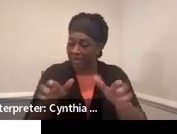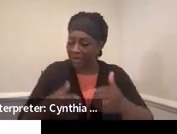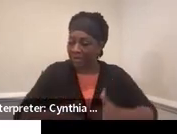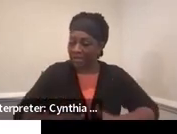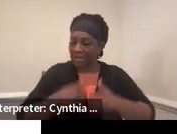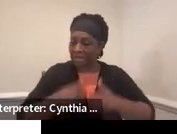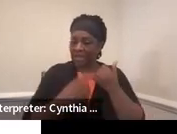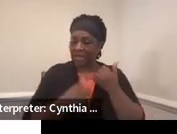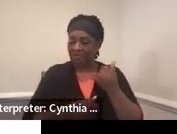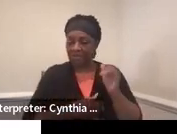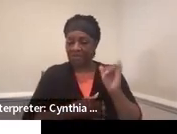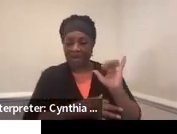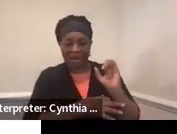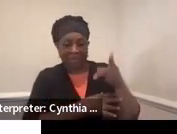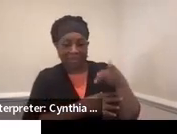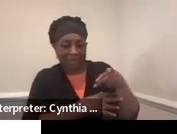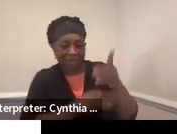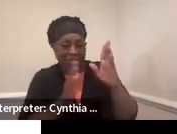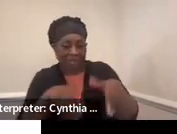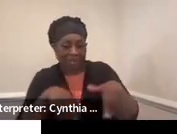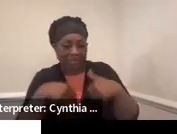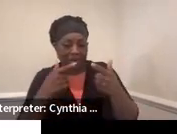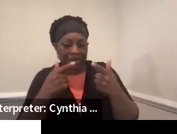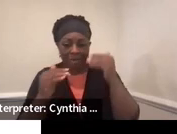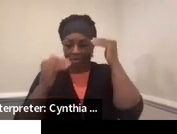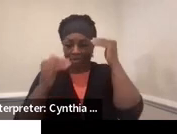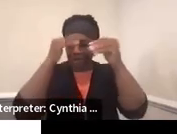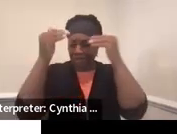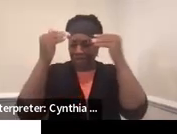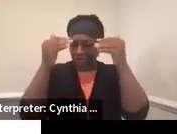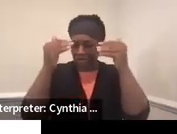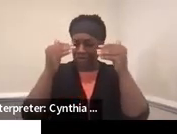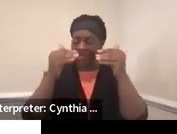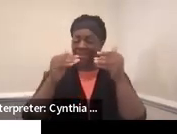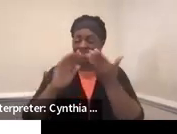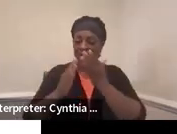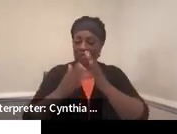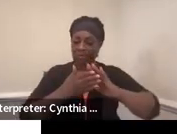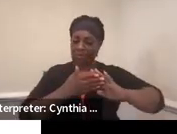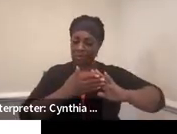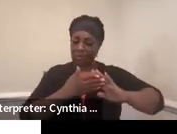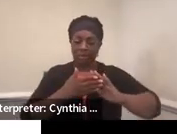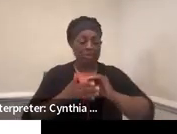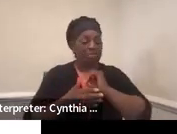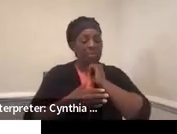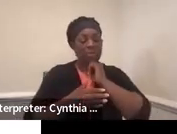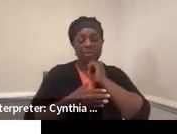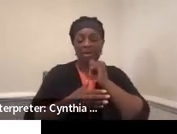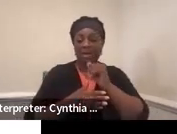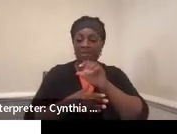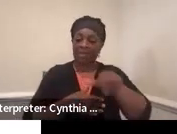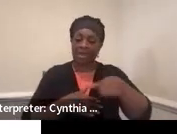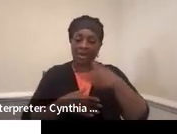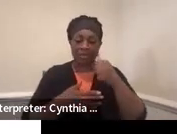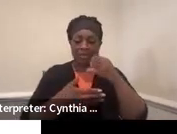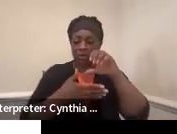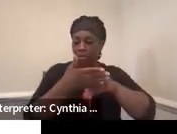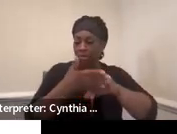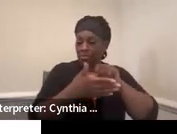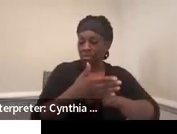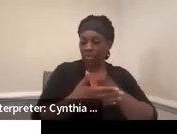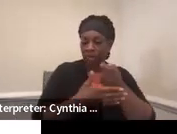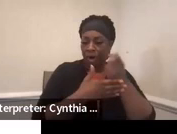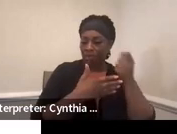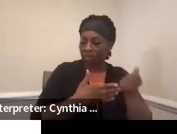IEP that are provided by the adult in the school and the community, but we're not going to take the other ones off. And I'm going to show you